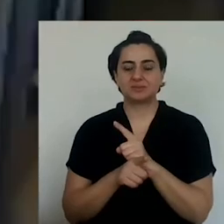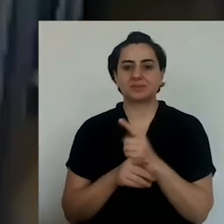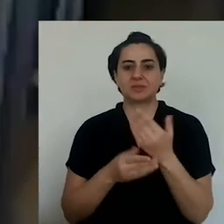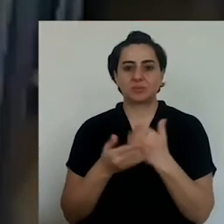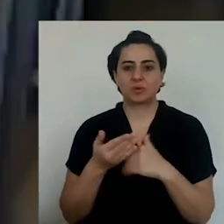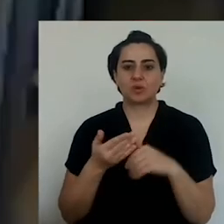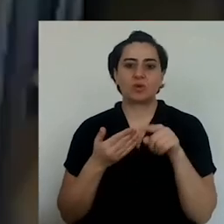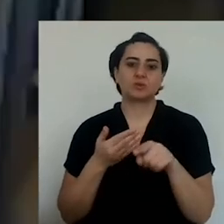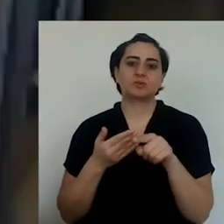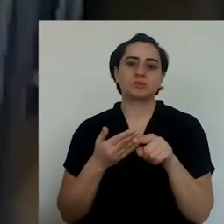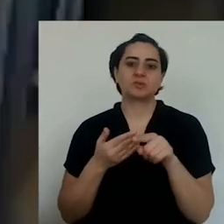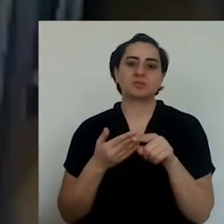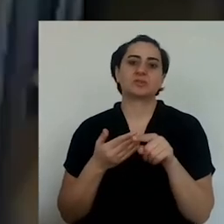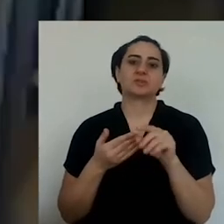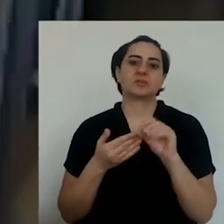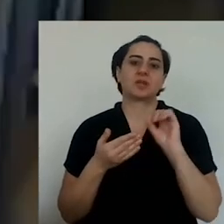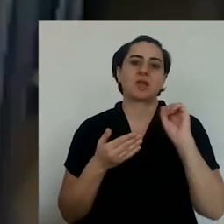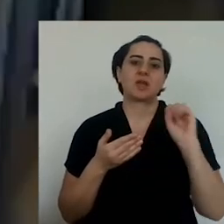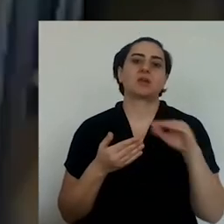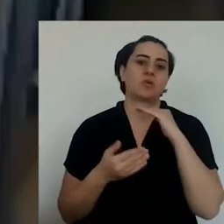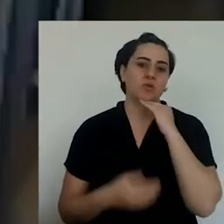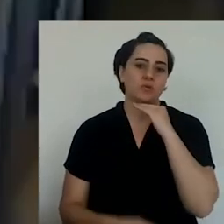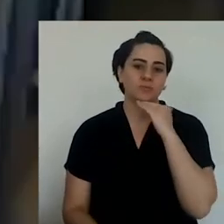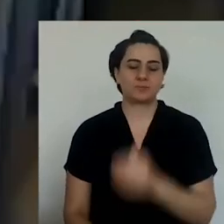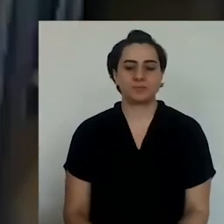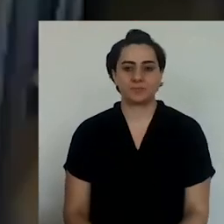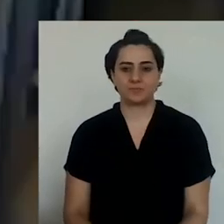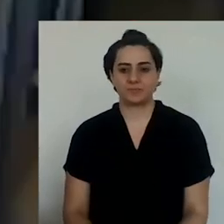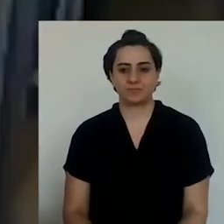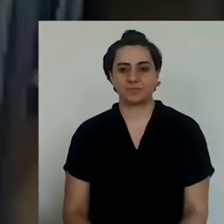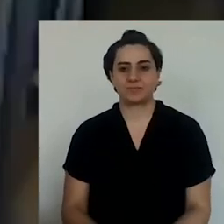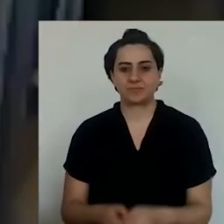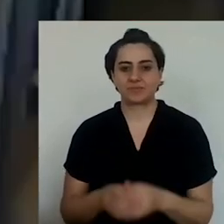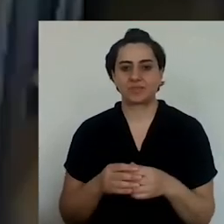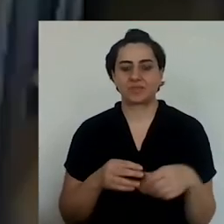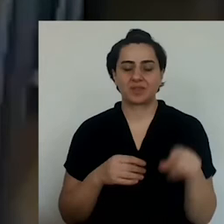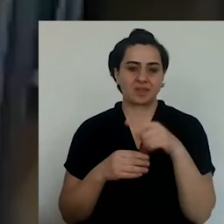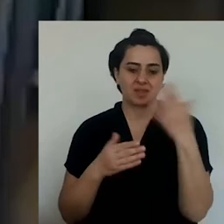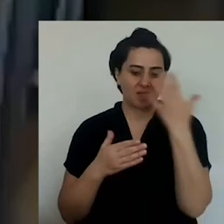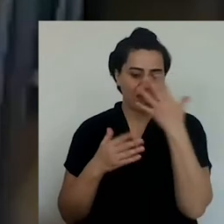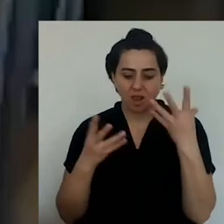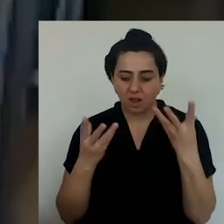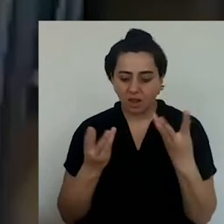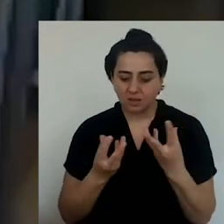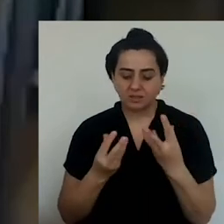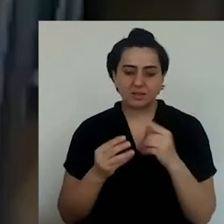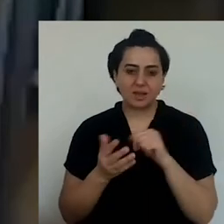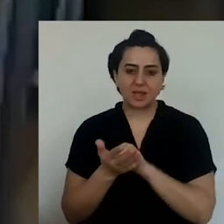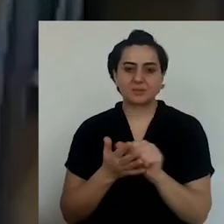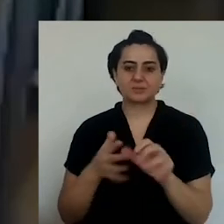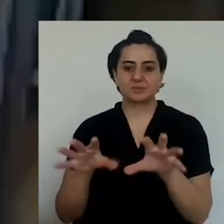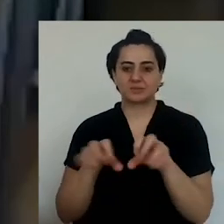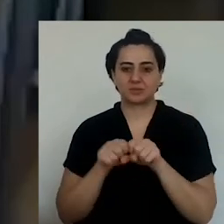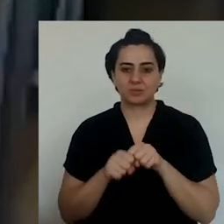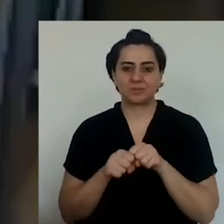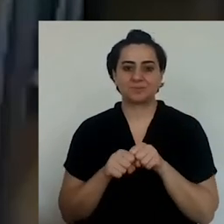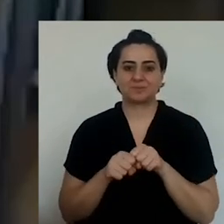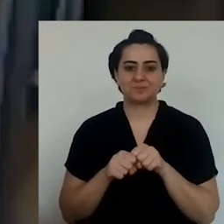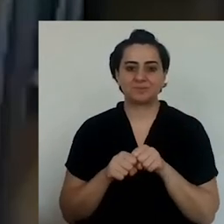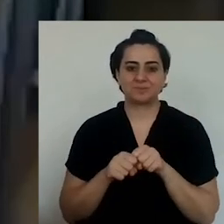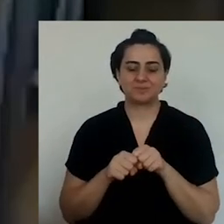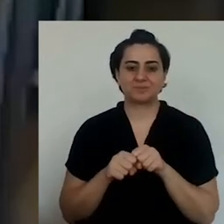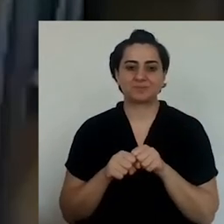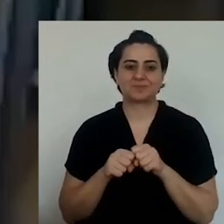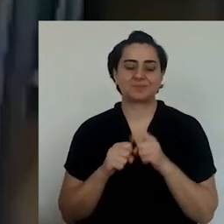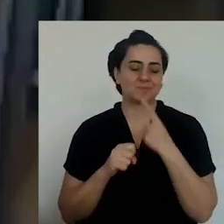I can't accept throwing away the rest of peeled apple or the rest of what we